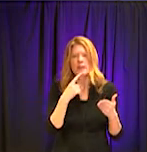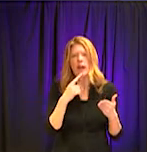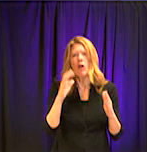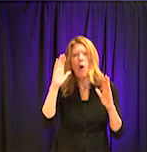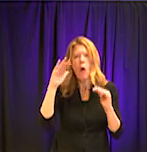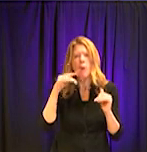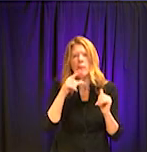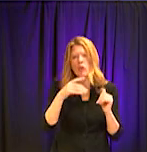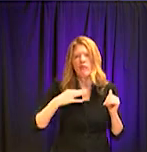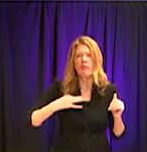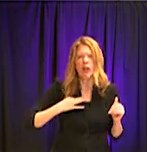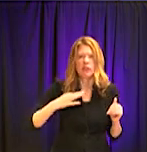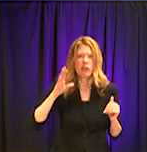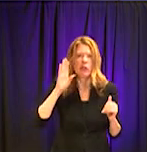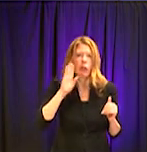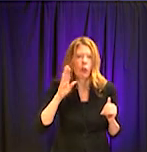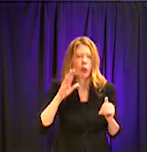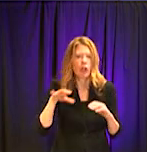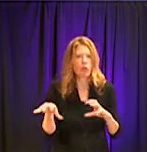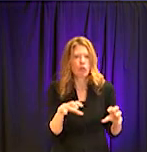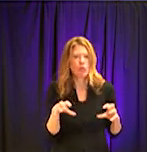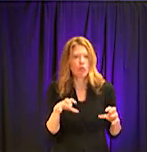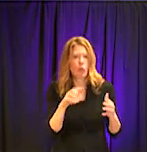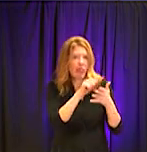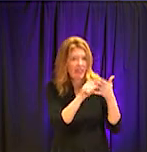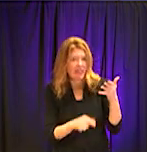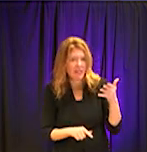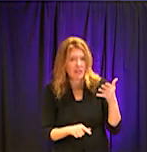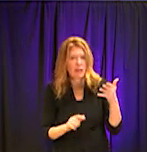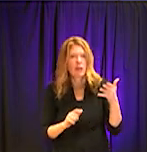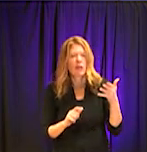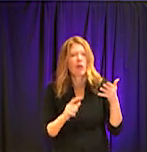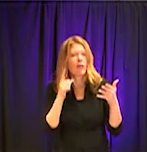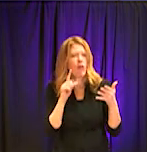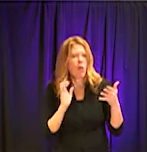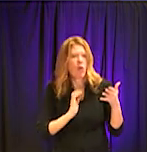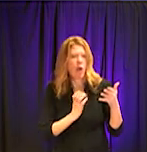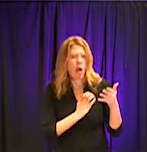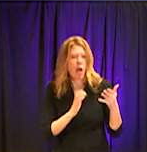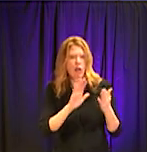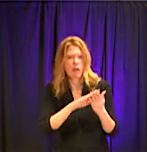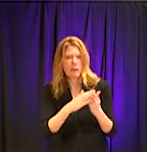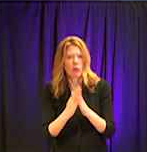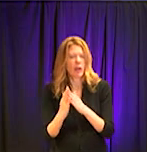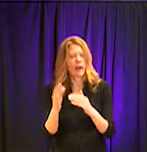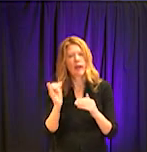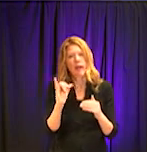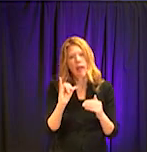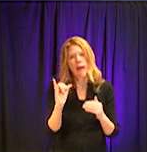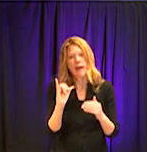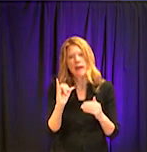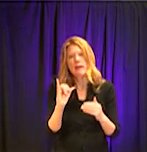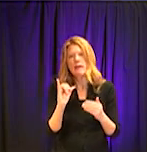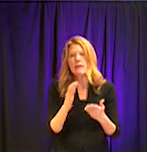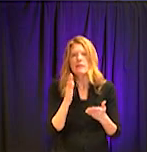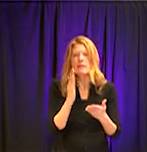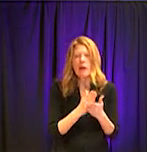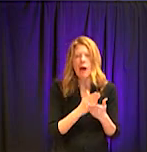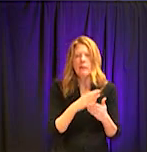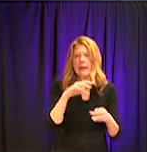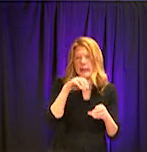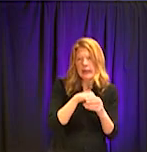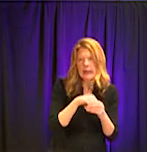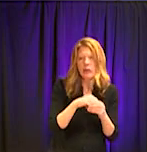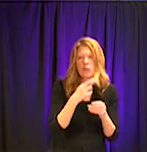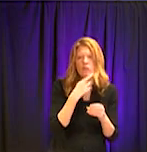do this as a community to close down in-house dining and to take out. And